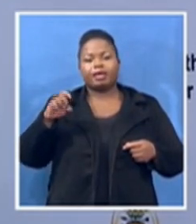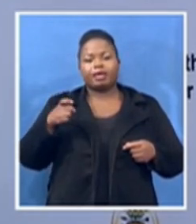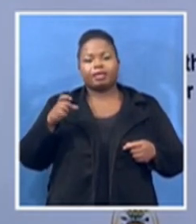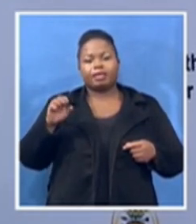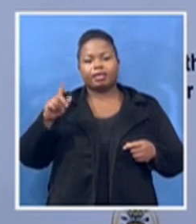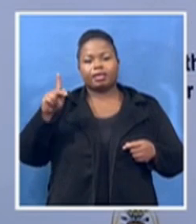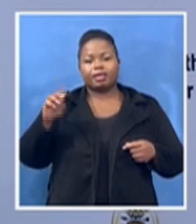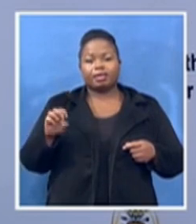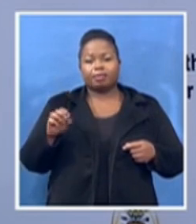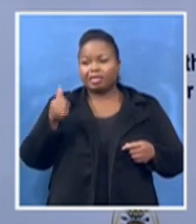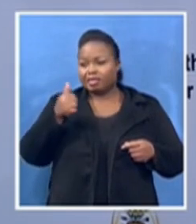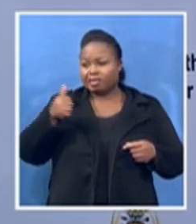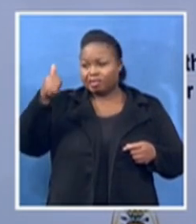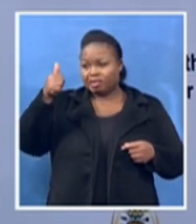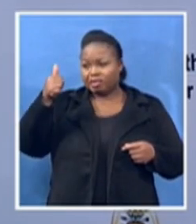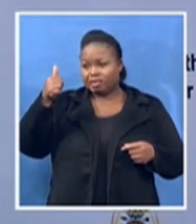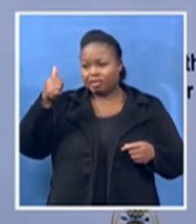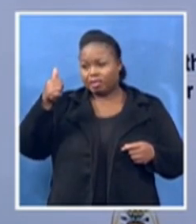195? 195?